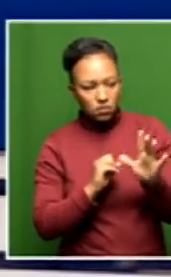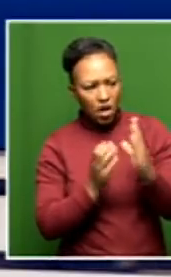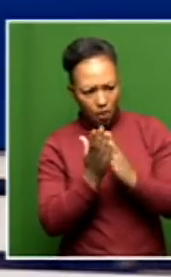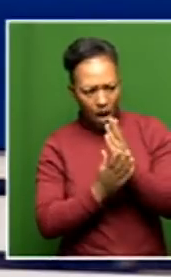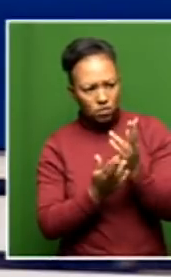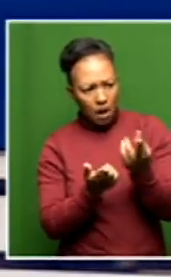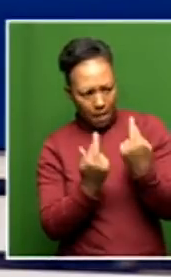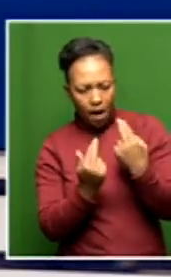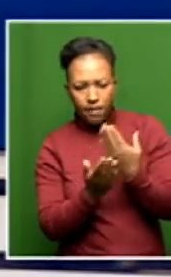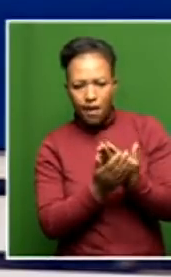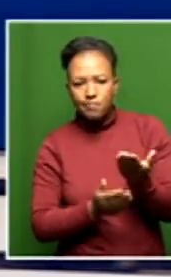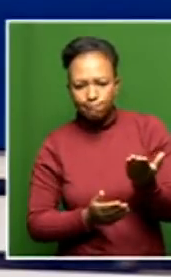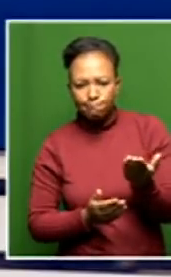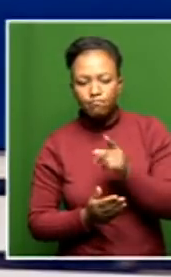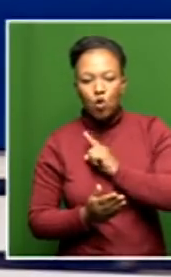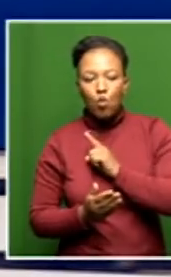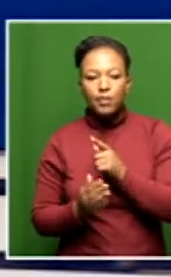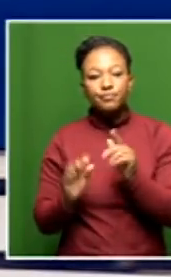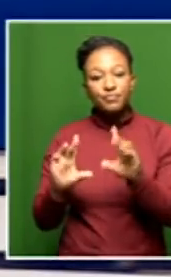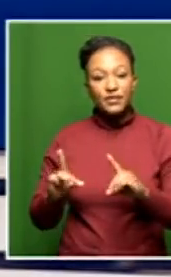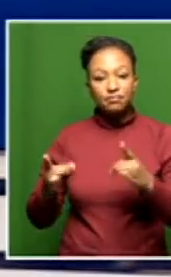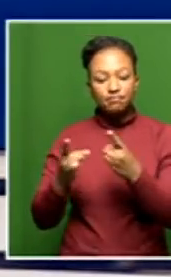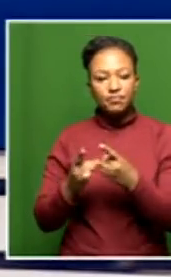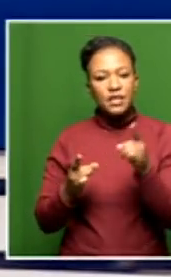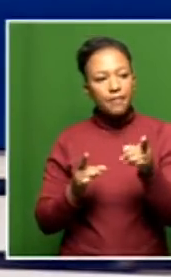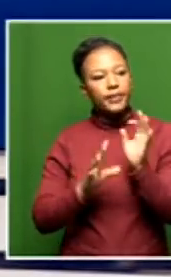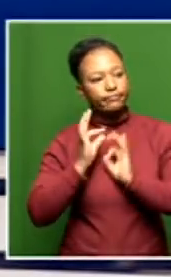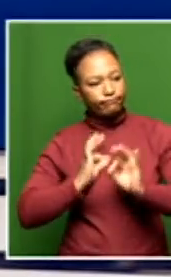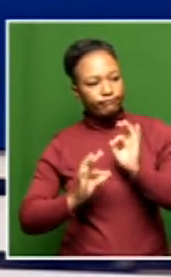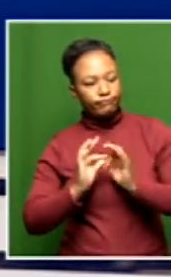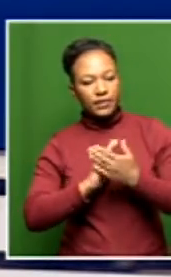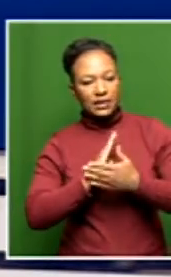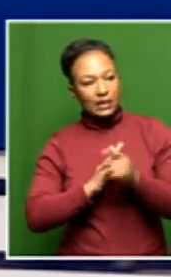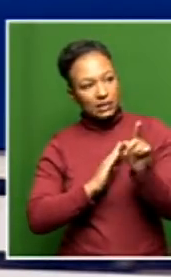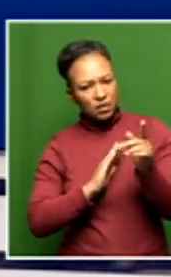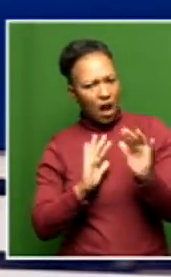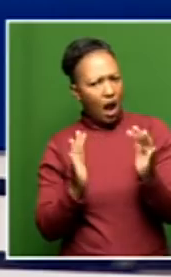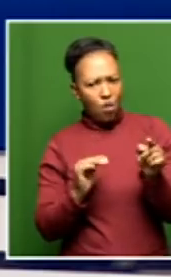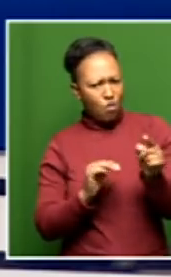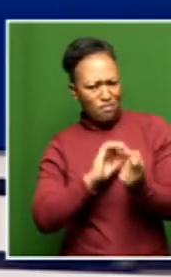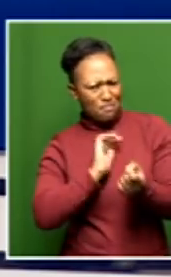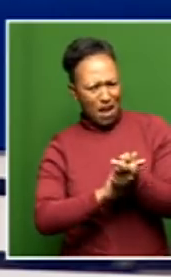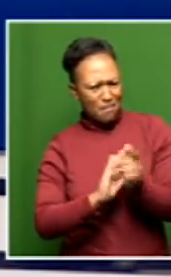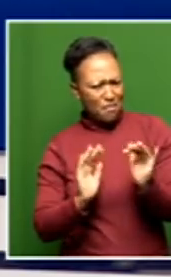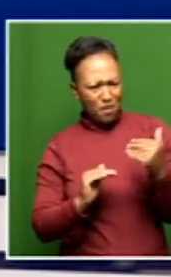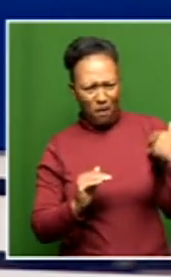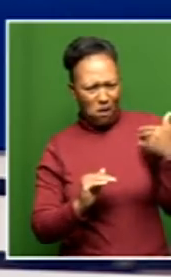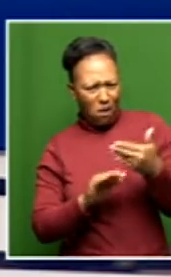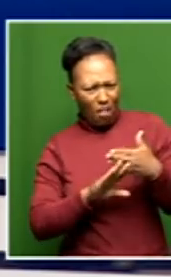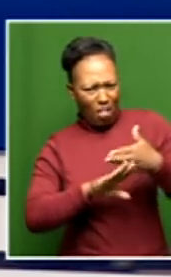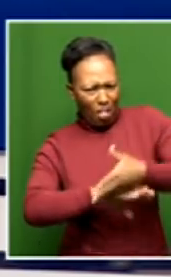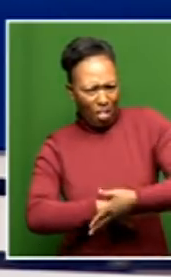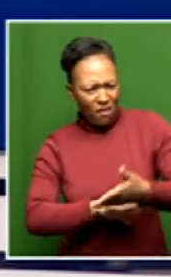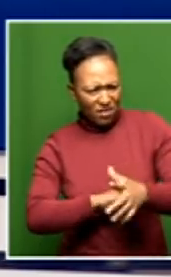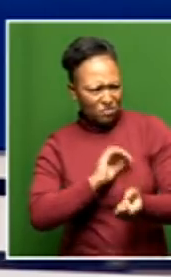reply on this particular matter because the department also needs to explain from their side how all of this has been taking place on